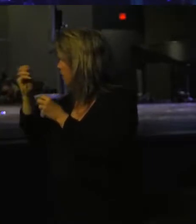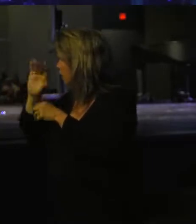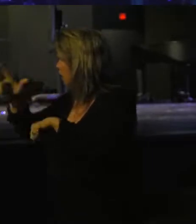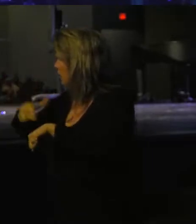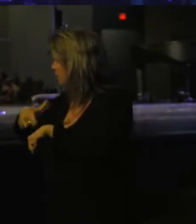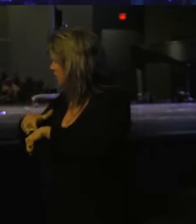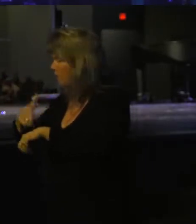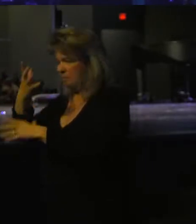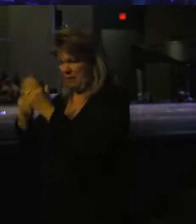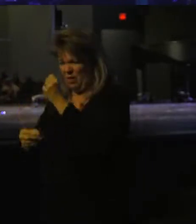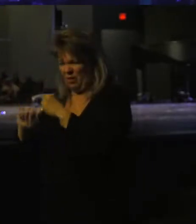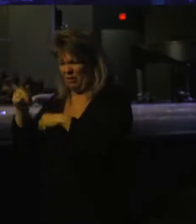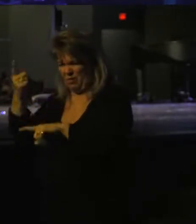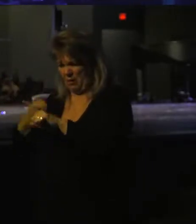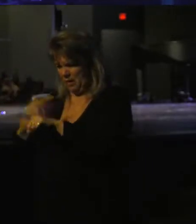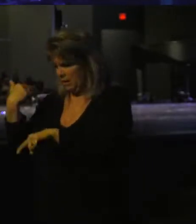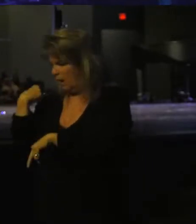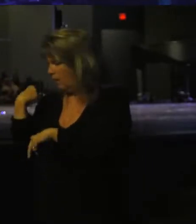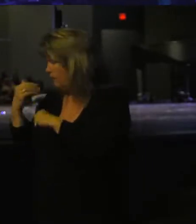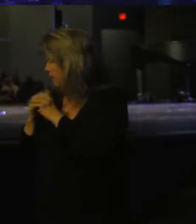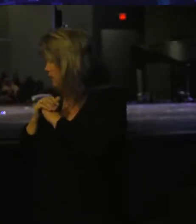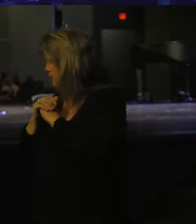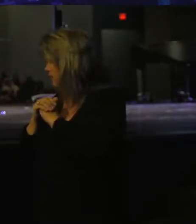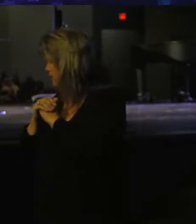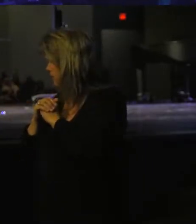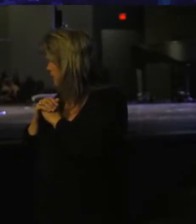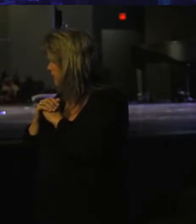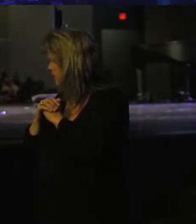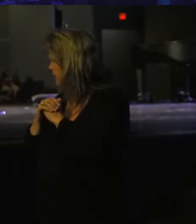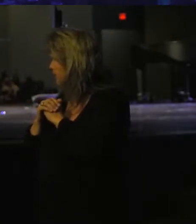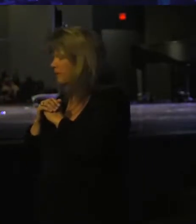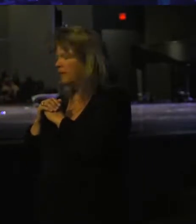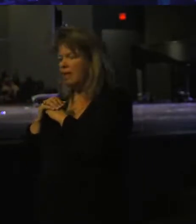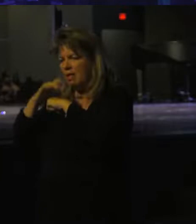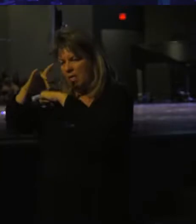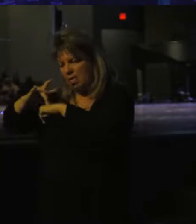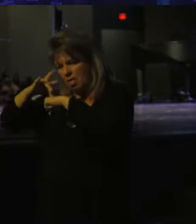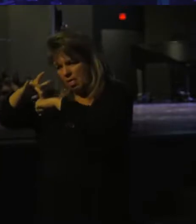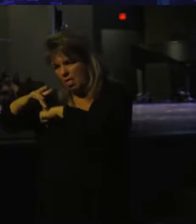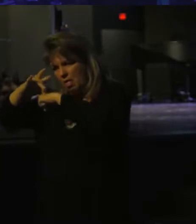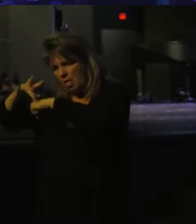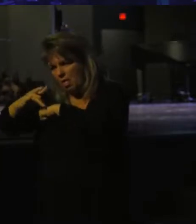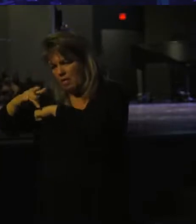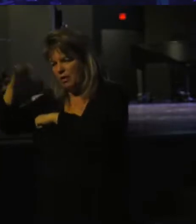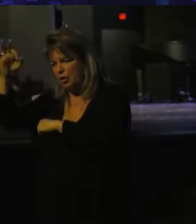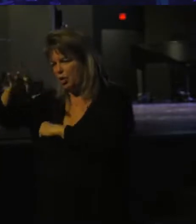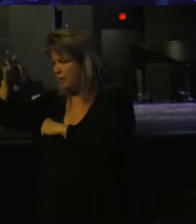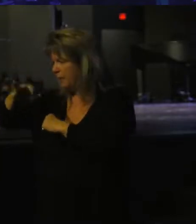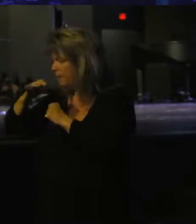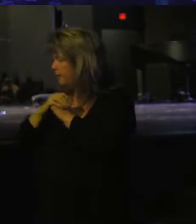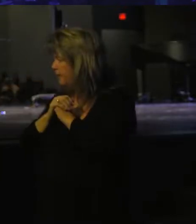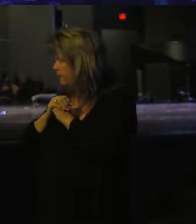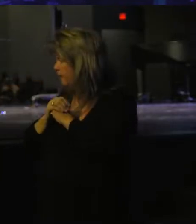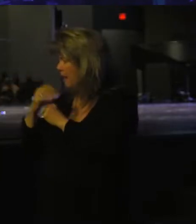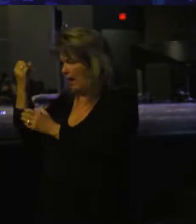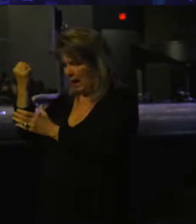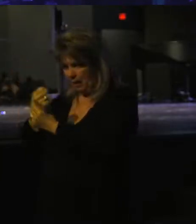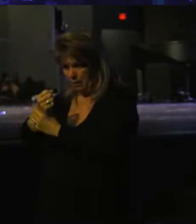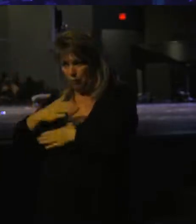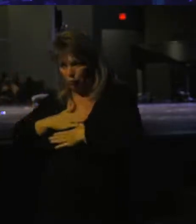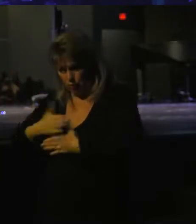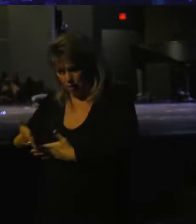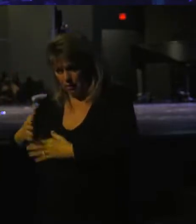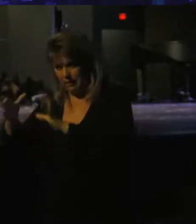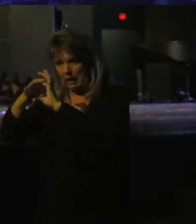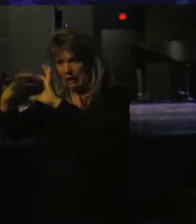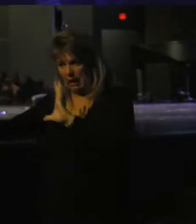all the time. He passed away a few months ago, and I couldn't help but get that off my mind as I was thinking about this sermon. Abraham was willing to